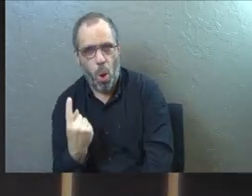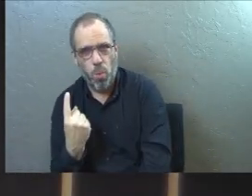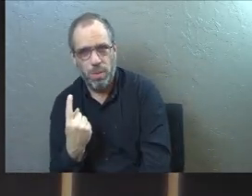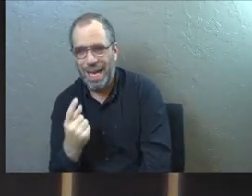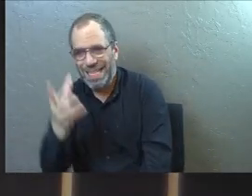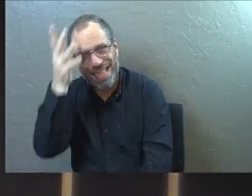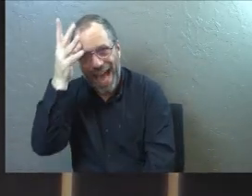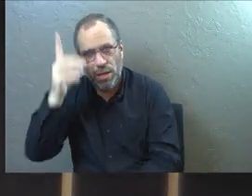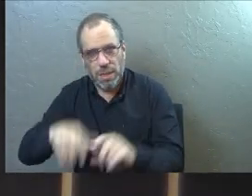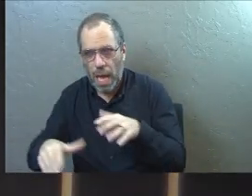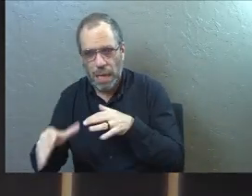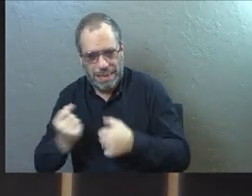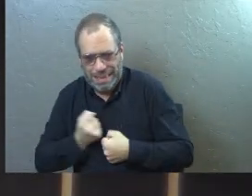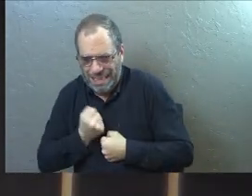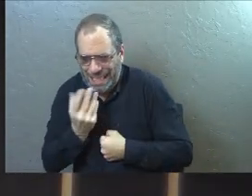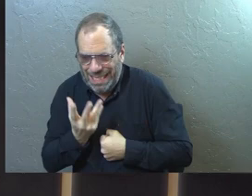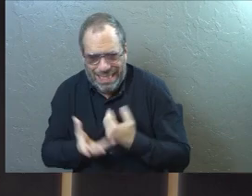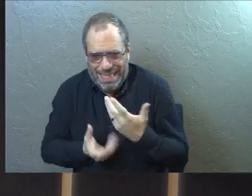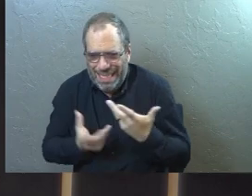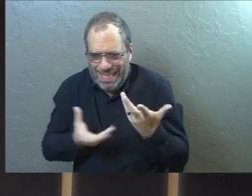Because dad couldn't explain it.